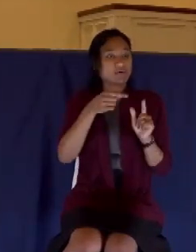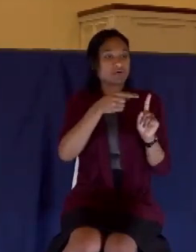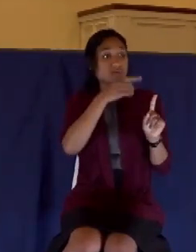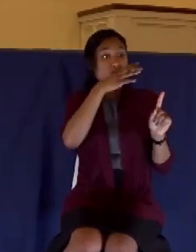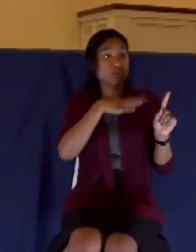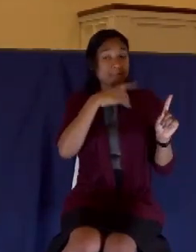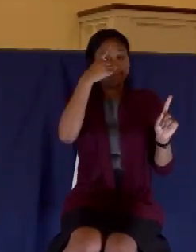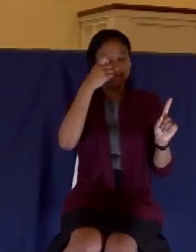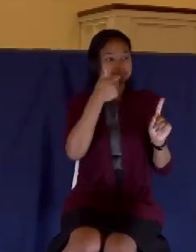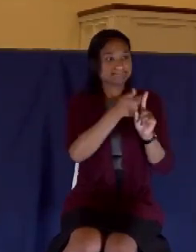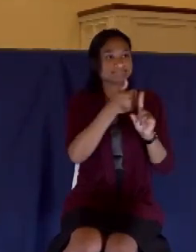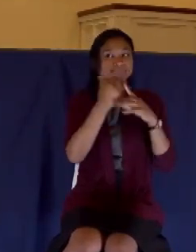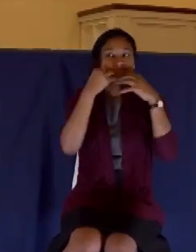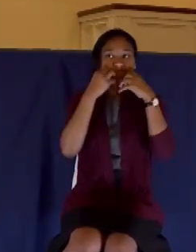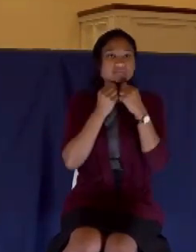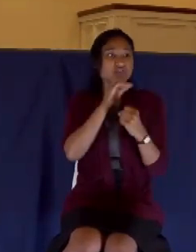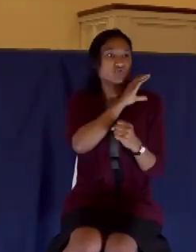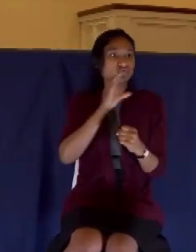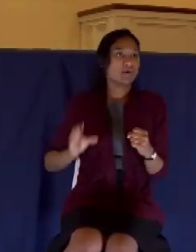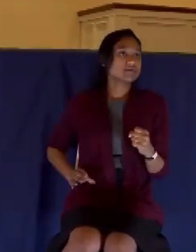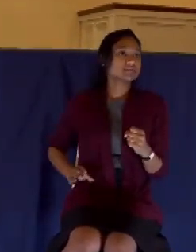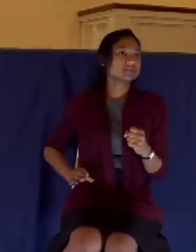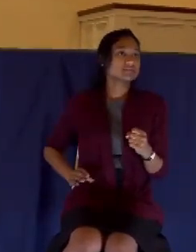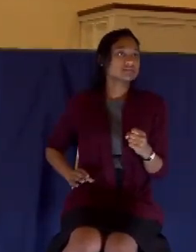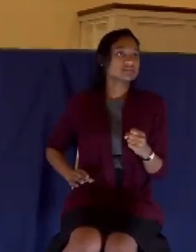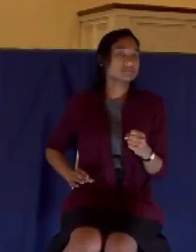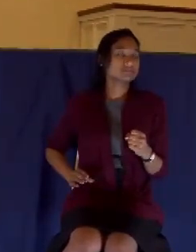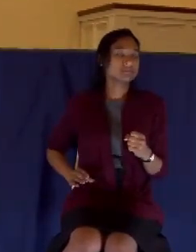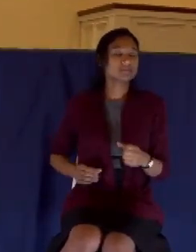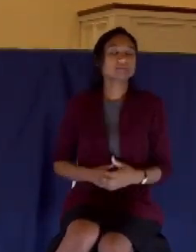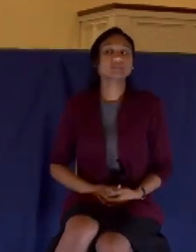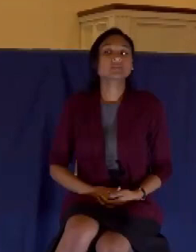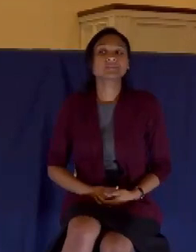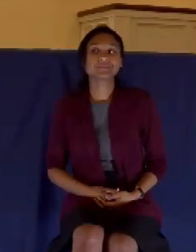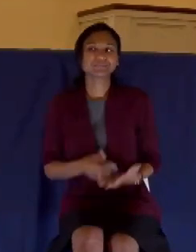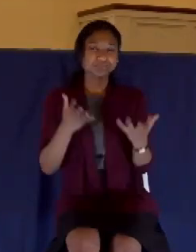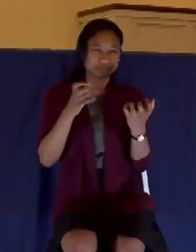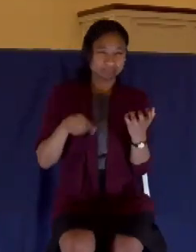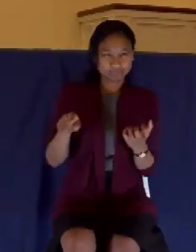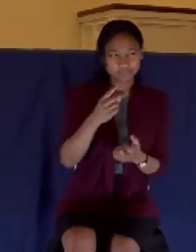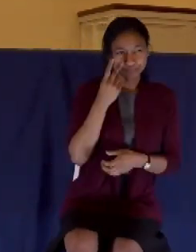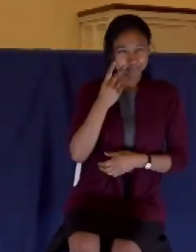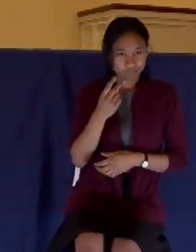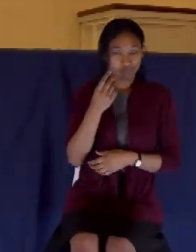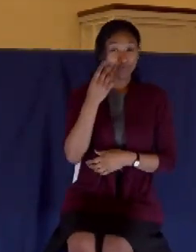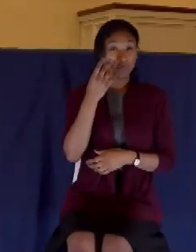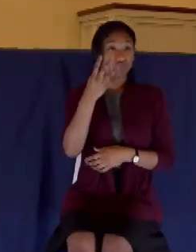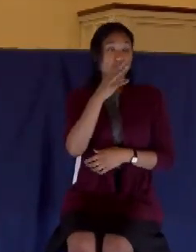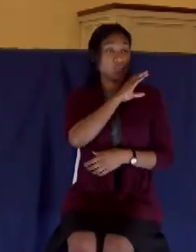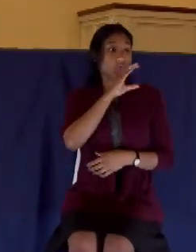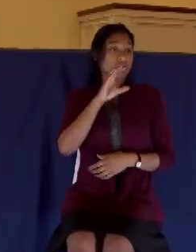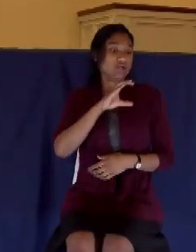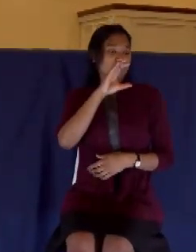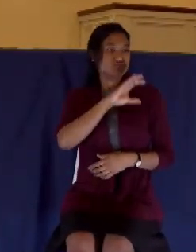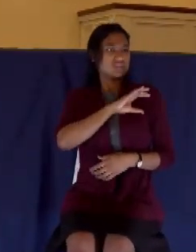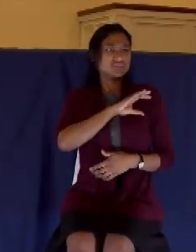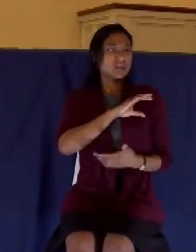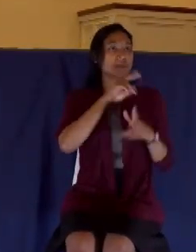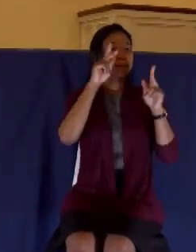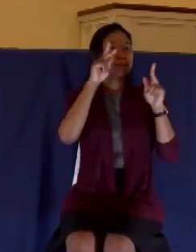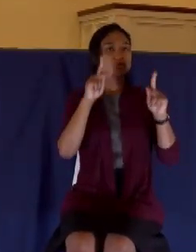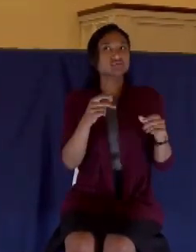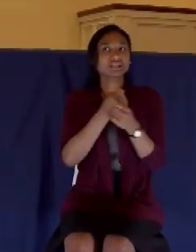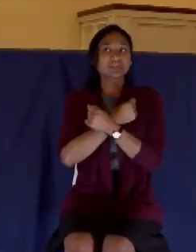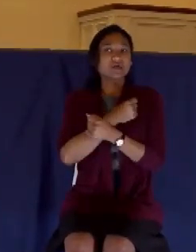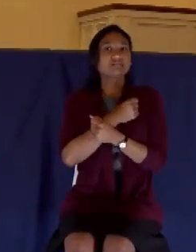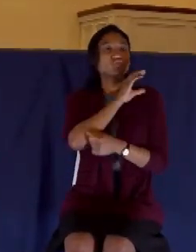Christ above all. So, I want you to see four characteristics of someone who treasures Christ. I would ask you this